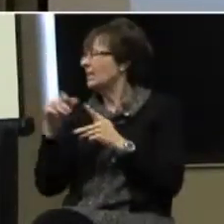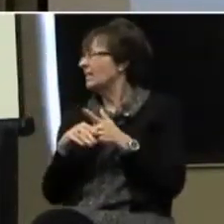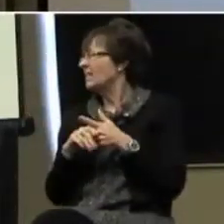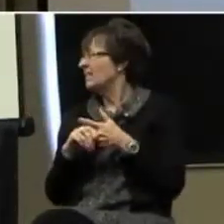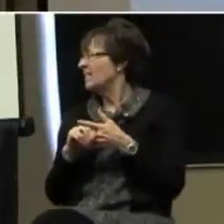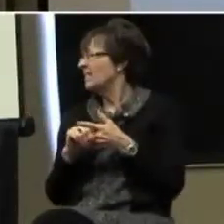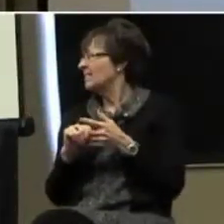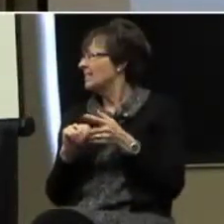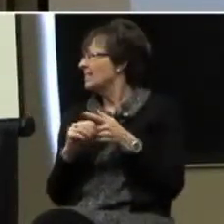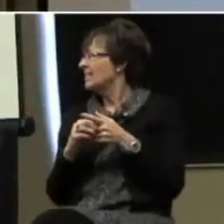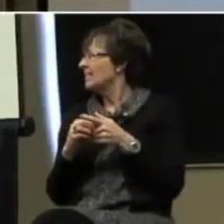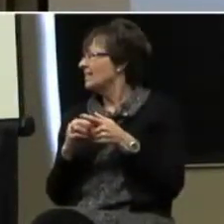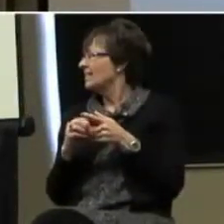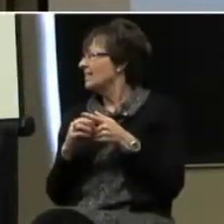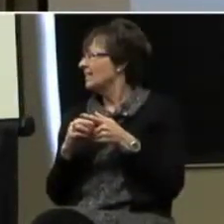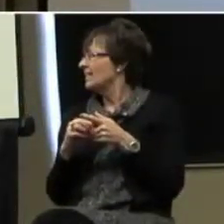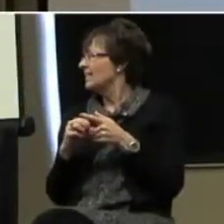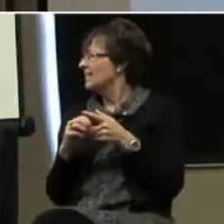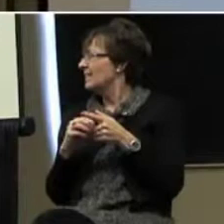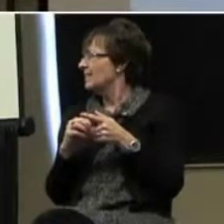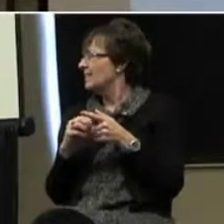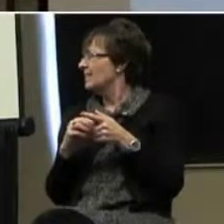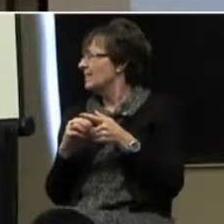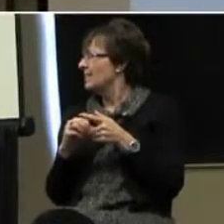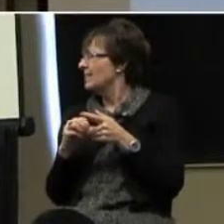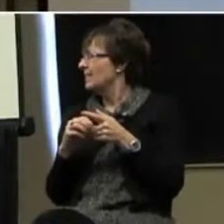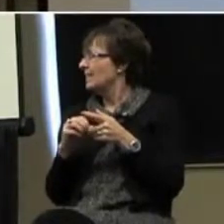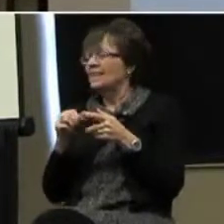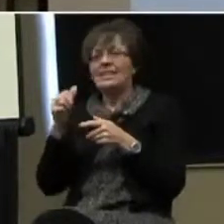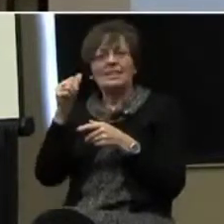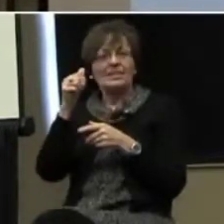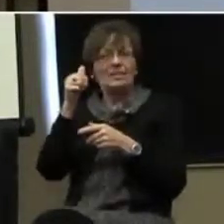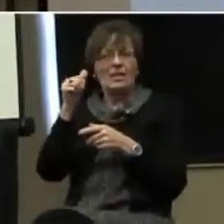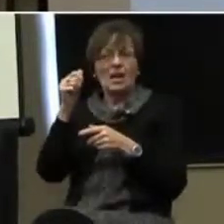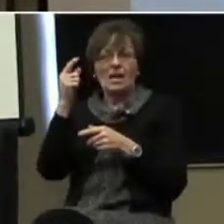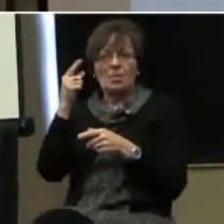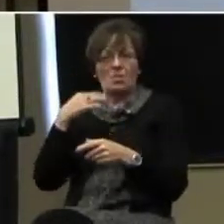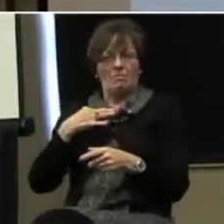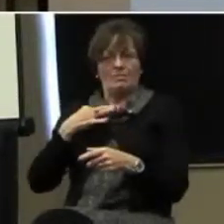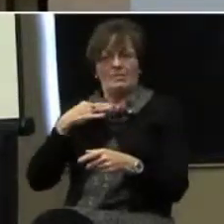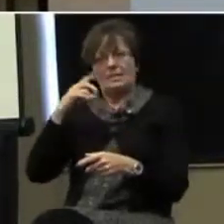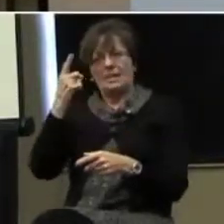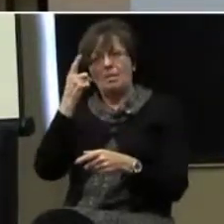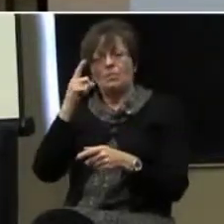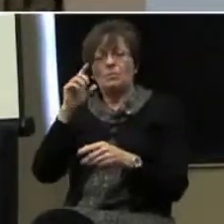So would one of you guys mind coming up here and doing a DTI with me?